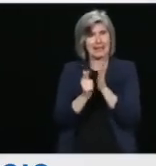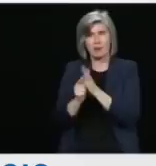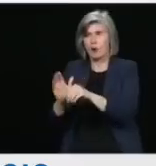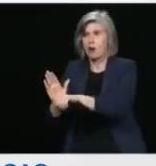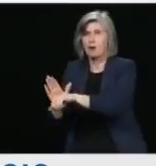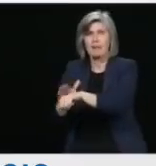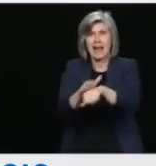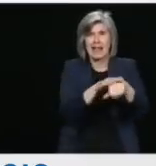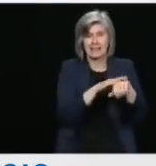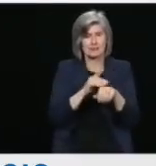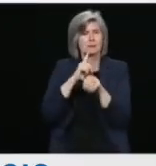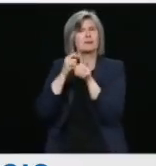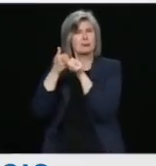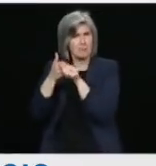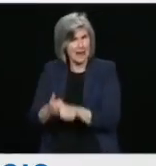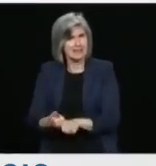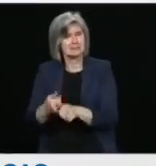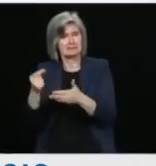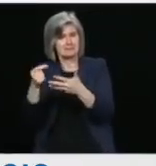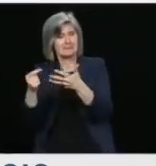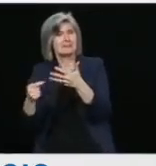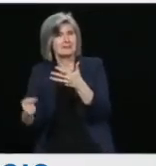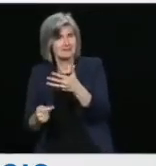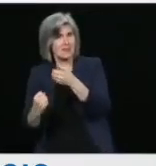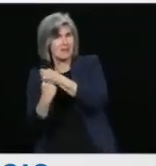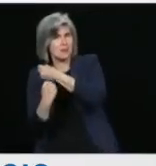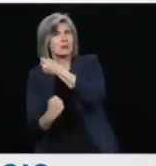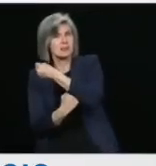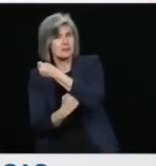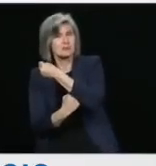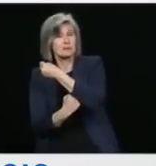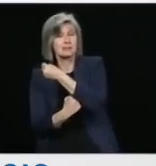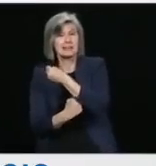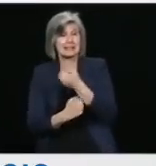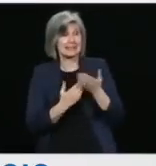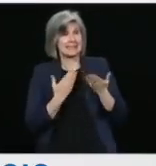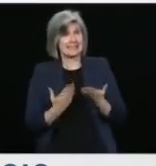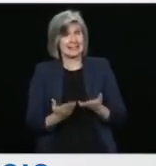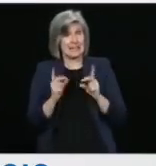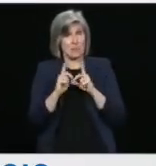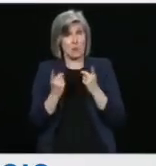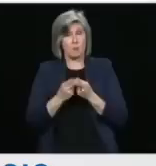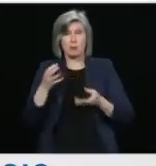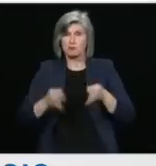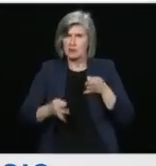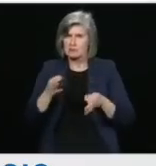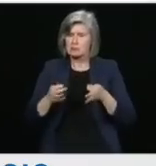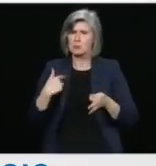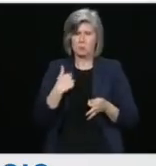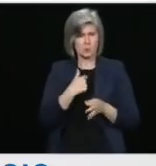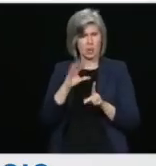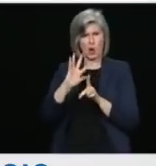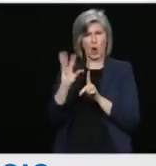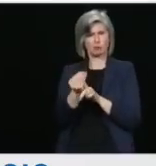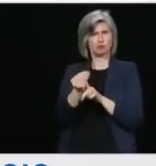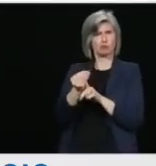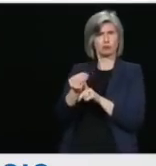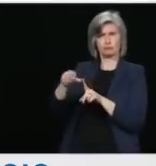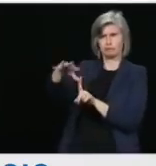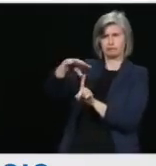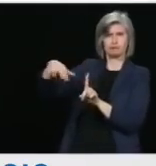I know that the culture of justice is to act with honesty, integrity, professionalism,